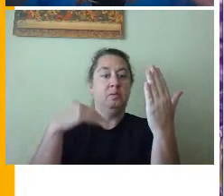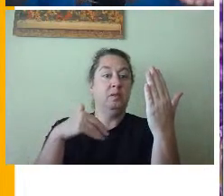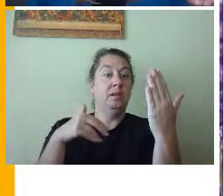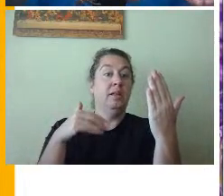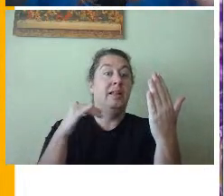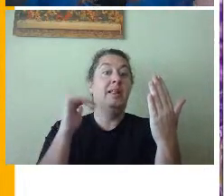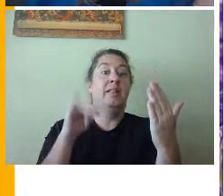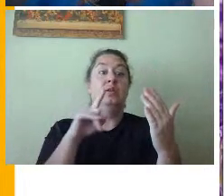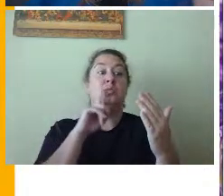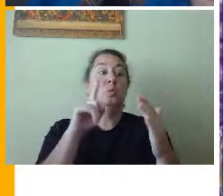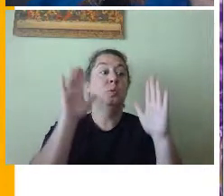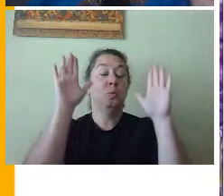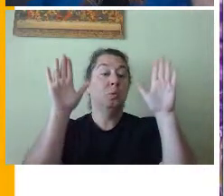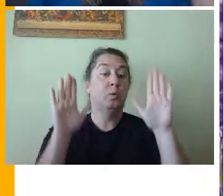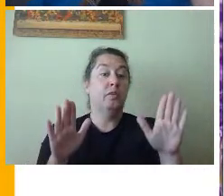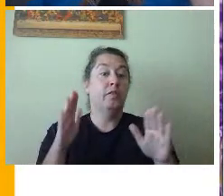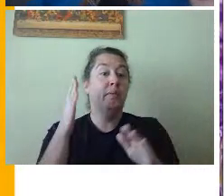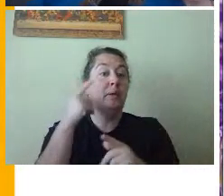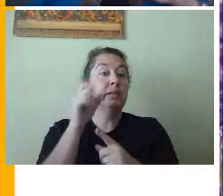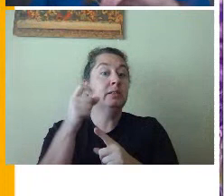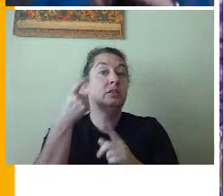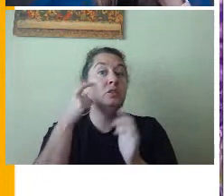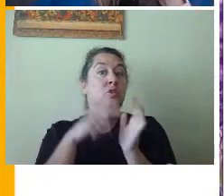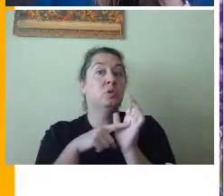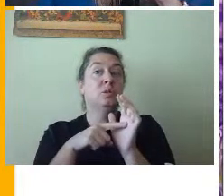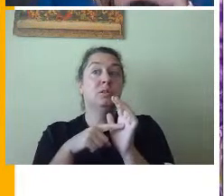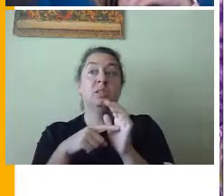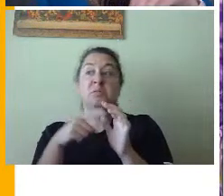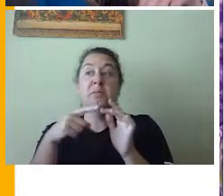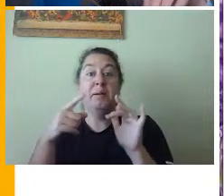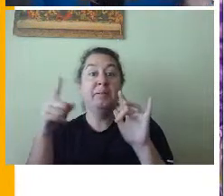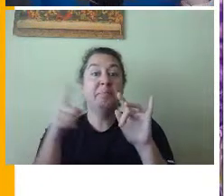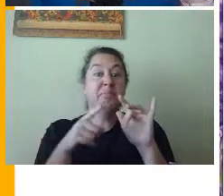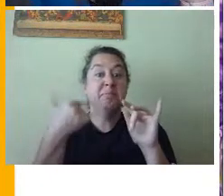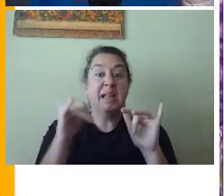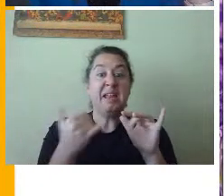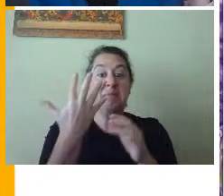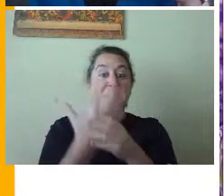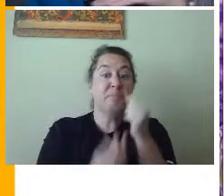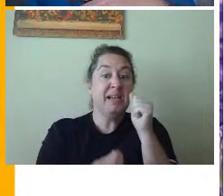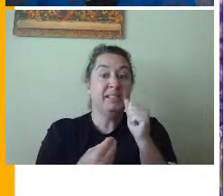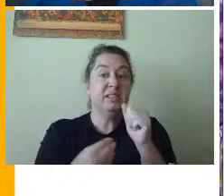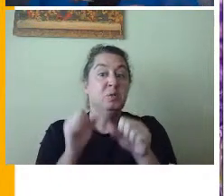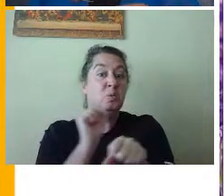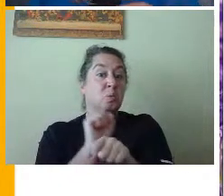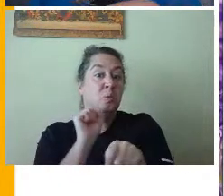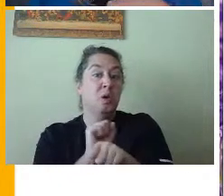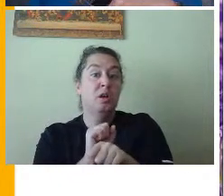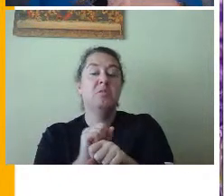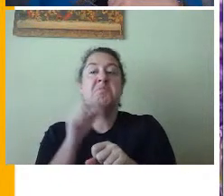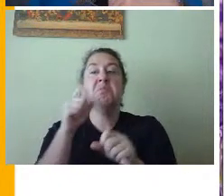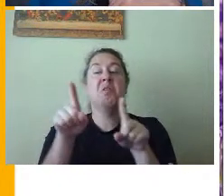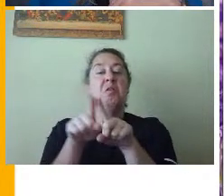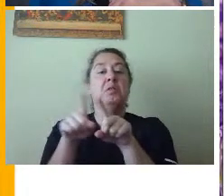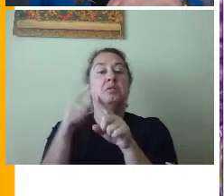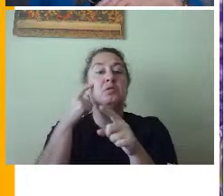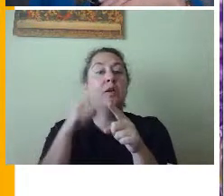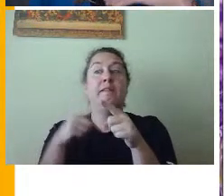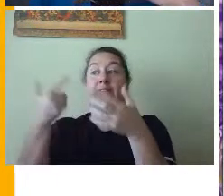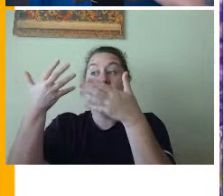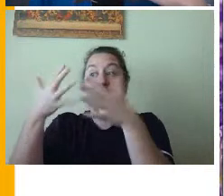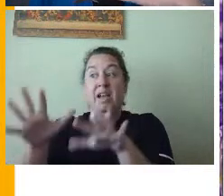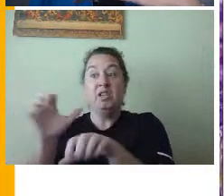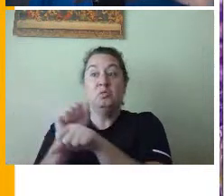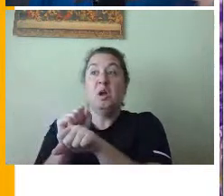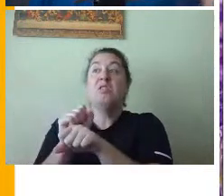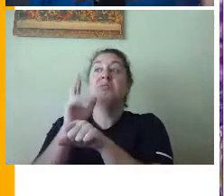amazing. And you can look to see if there's anything missing. You can look to see what work has been done. So this is a really good